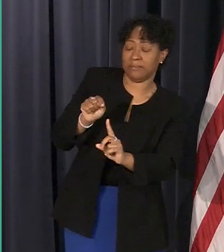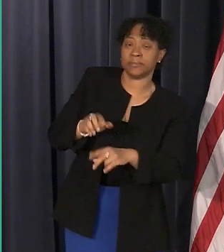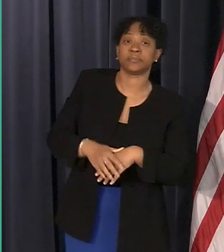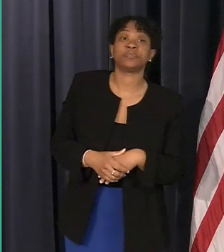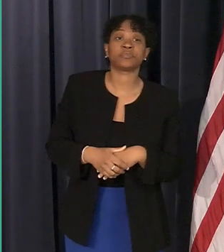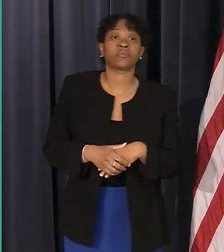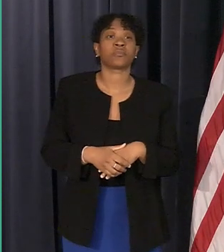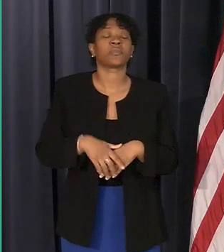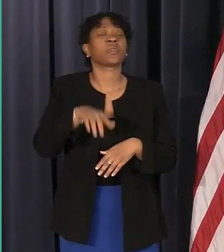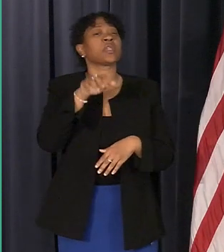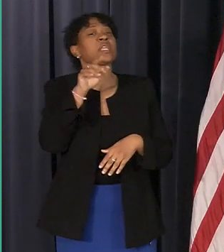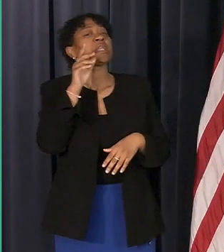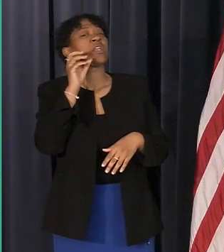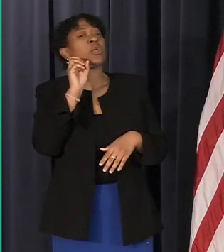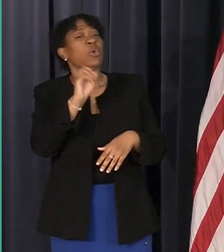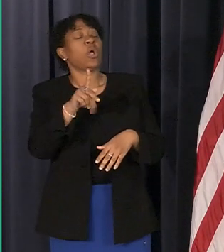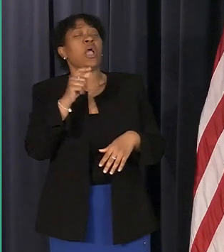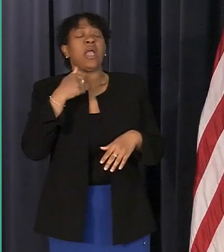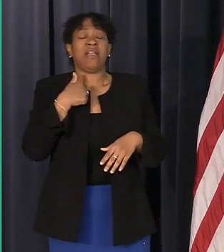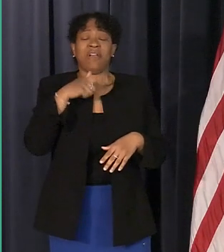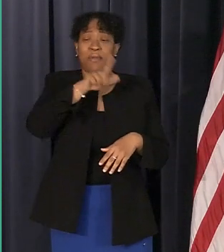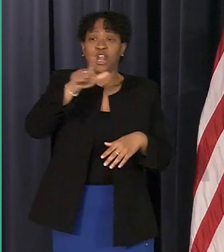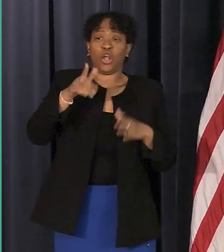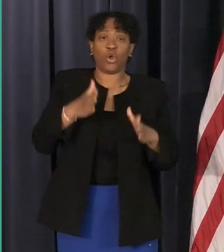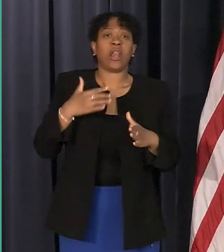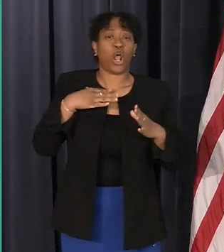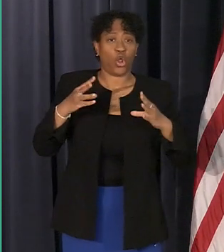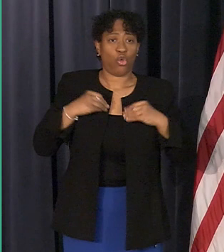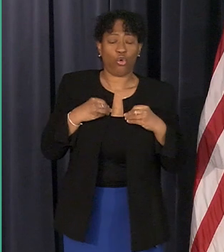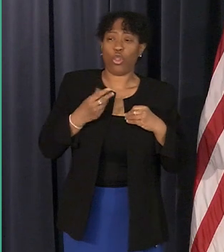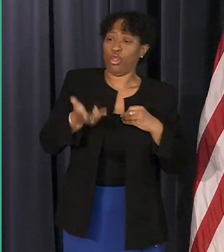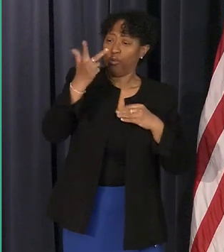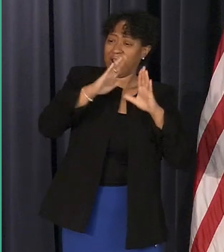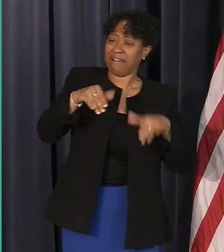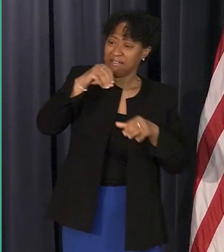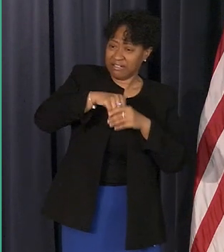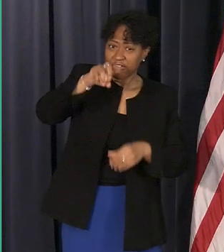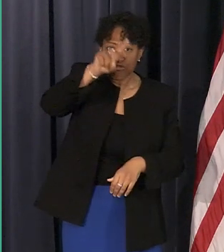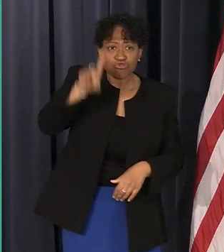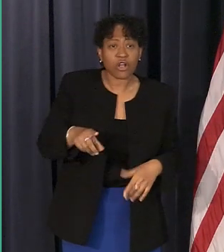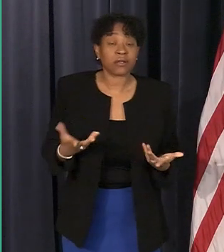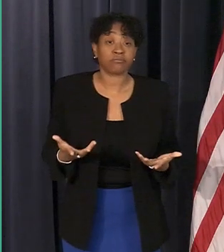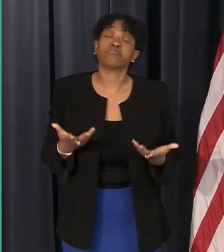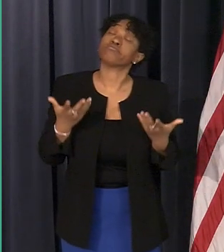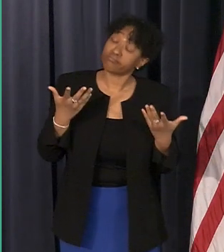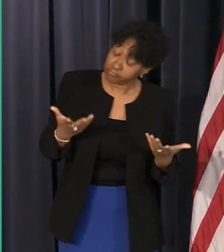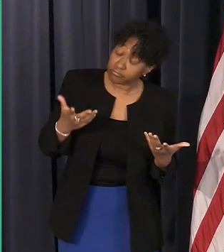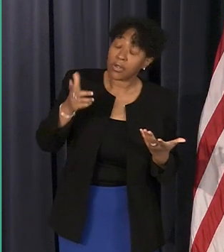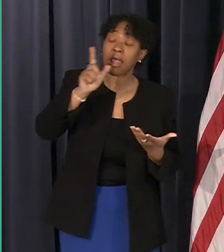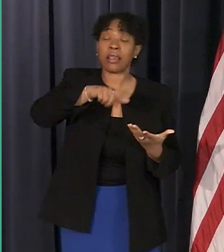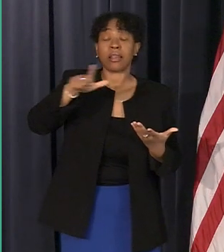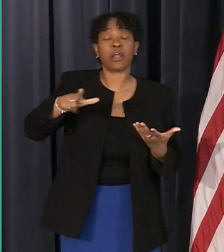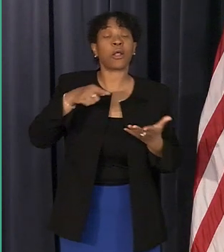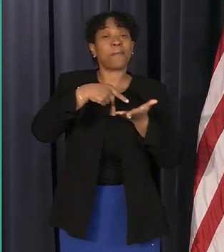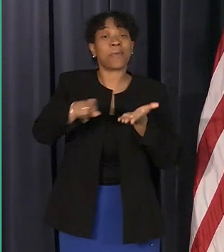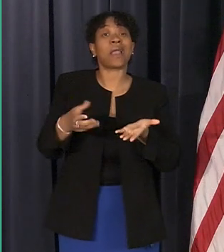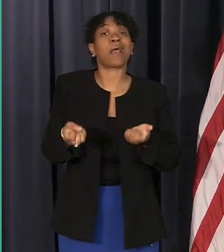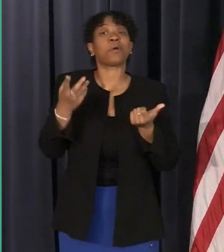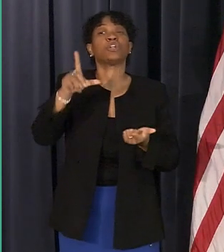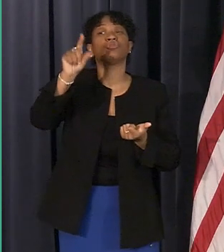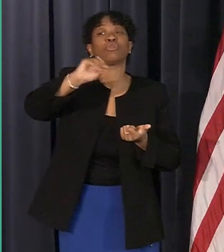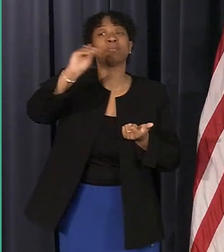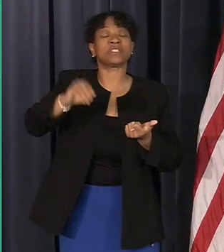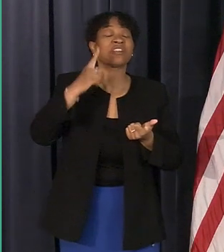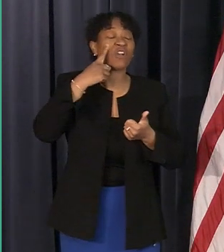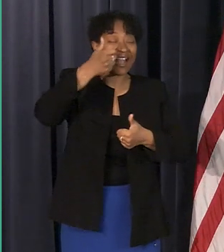what if i'm a landlord and own three rental houses in detroit well the landlord pays a 20 20 of the cost for